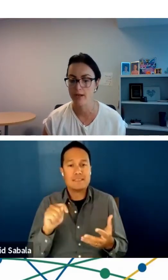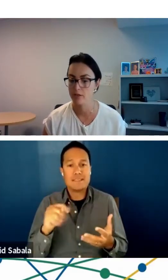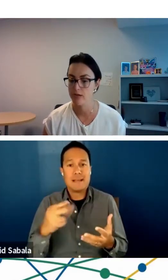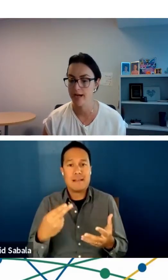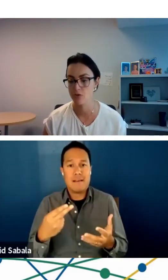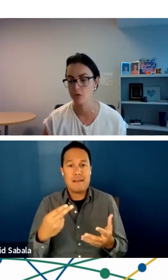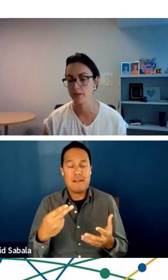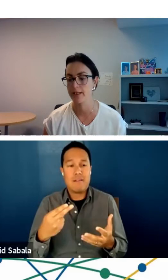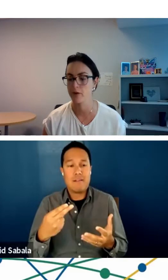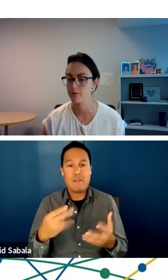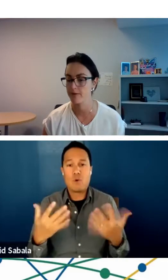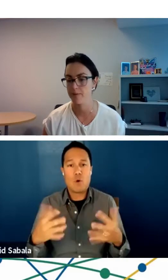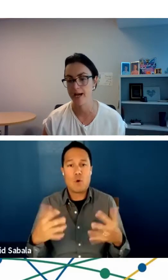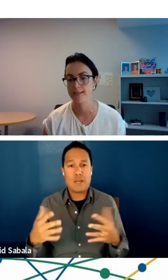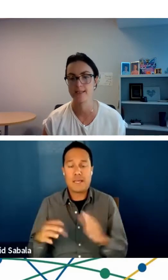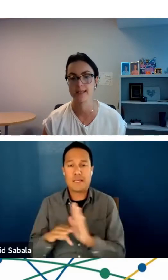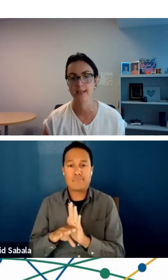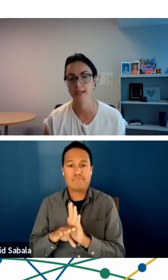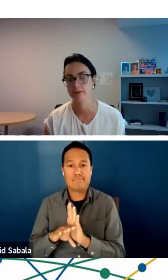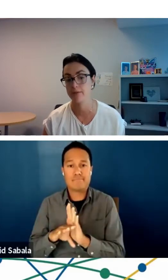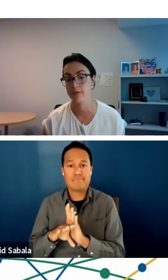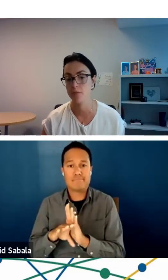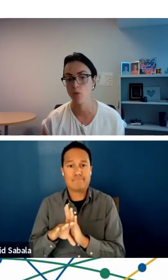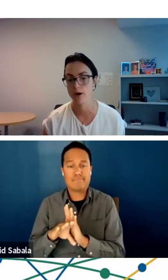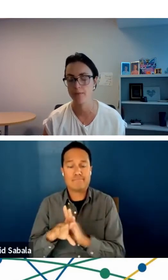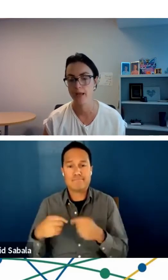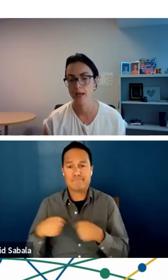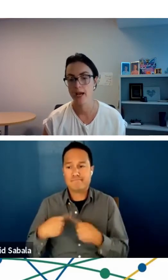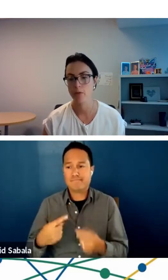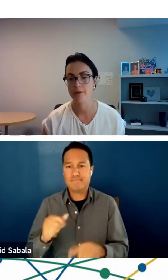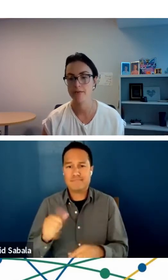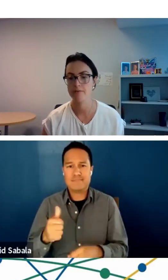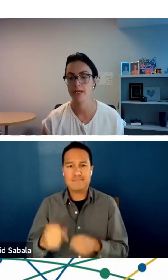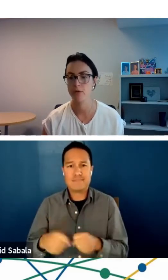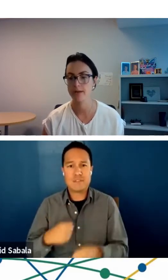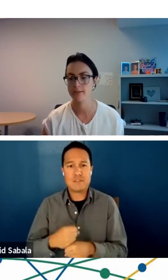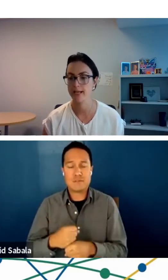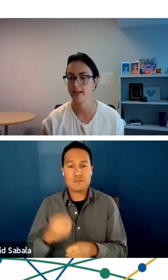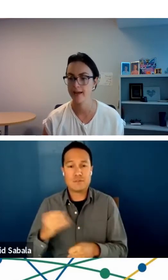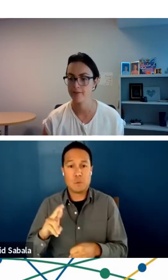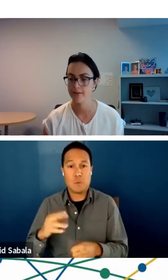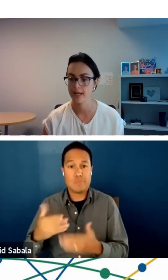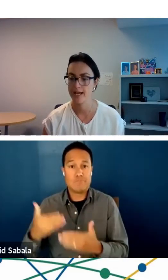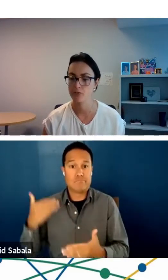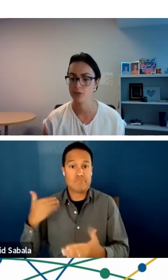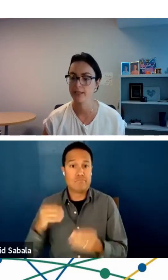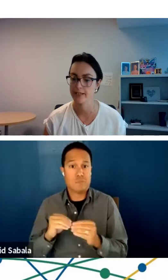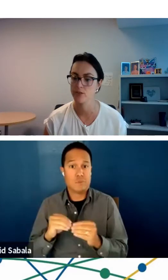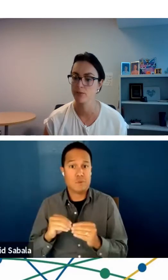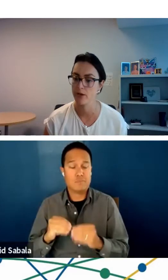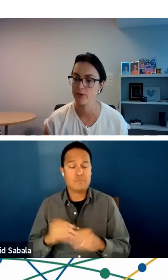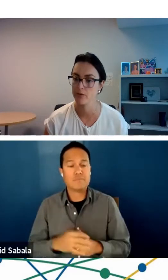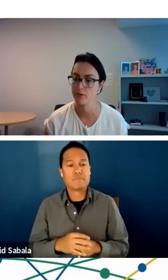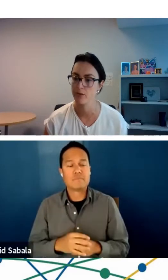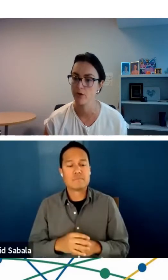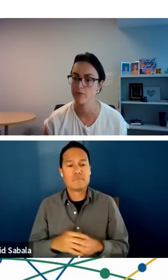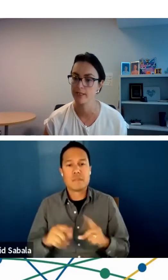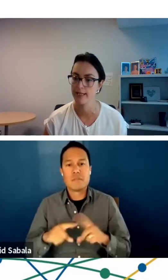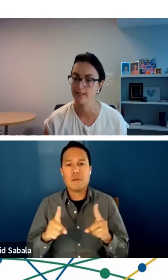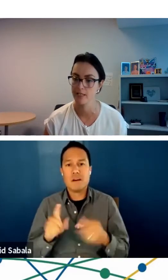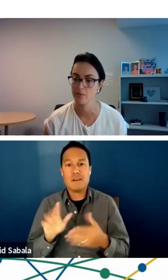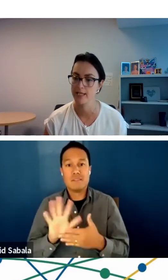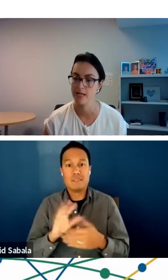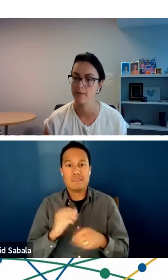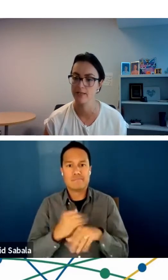grow gradually over the past decade or even more. However, video telehealth has really exploded with the